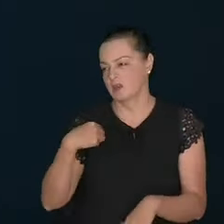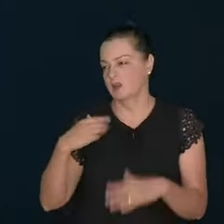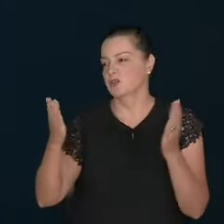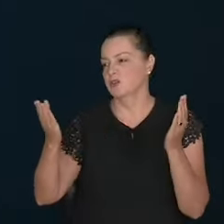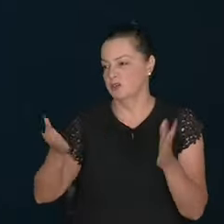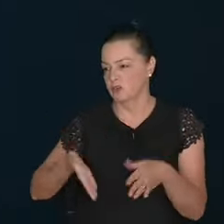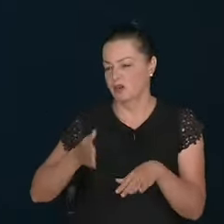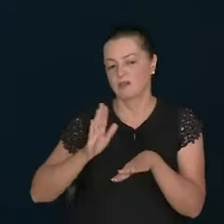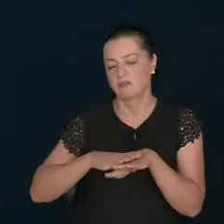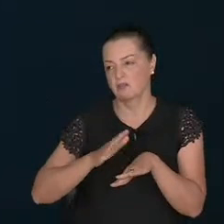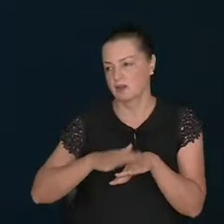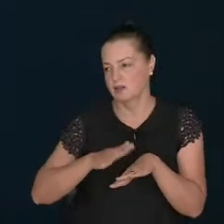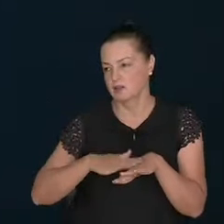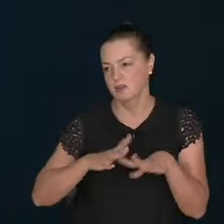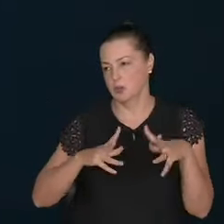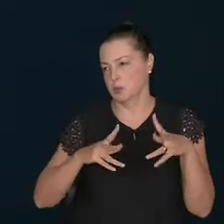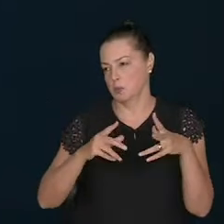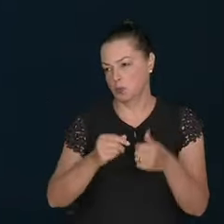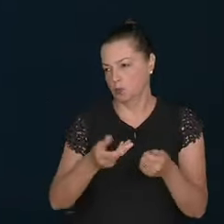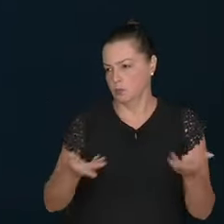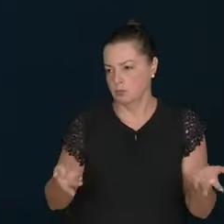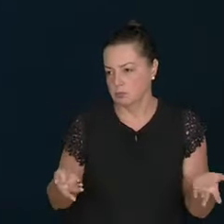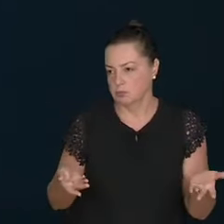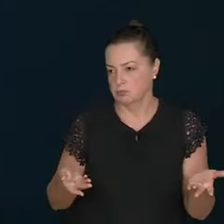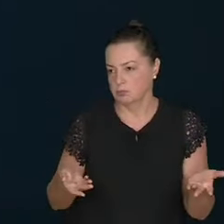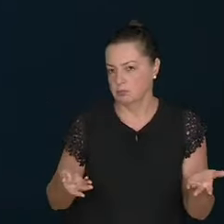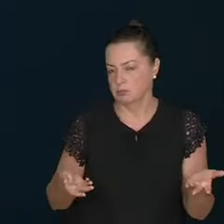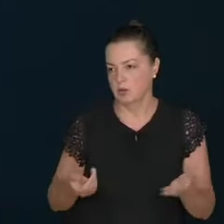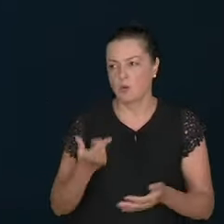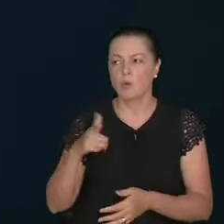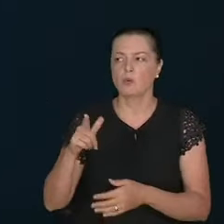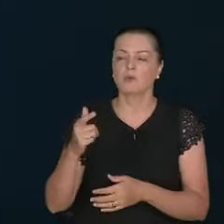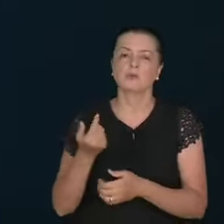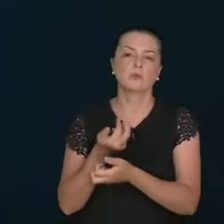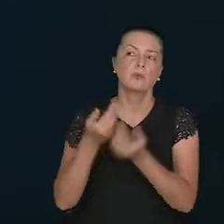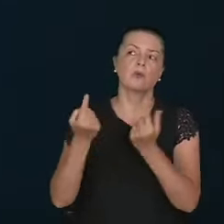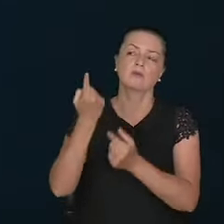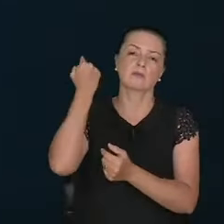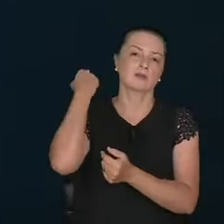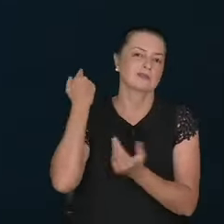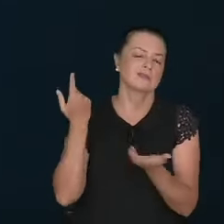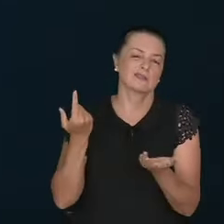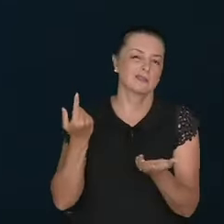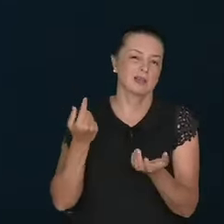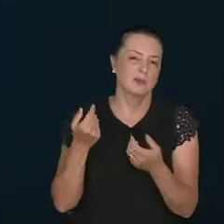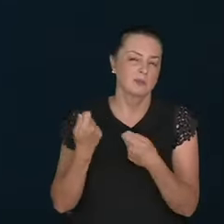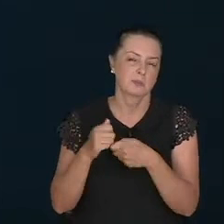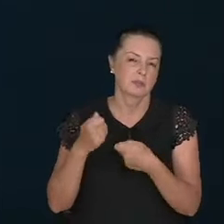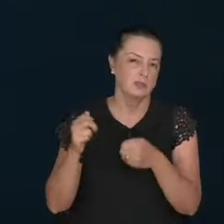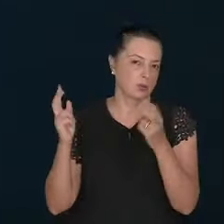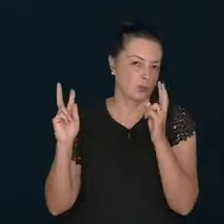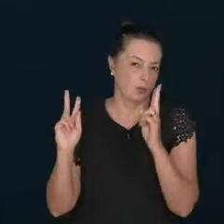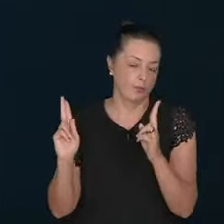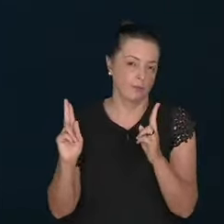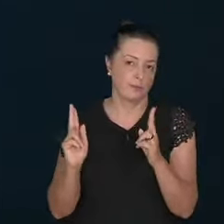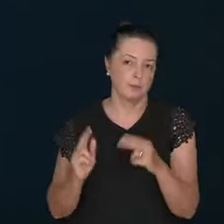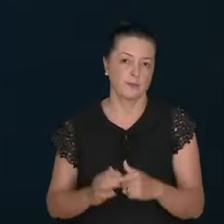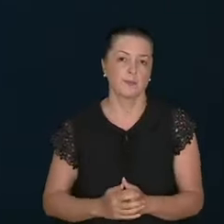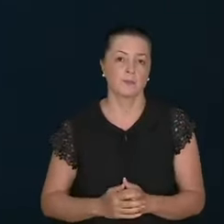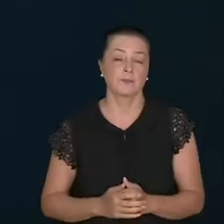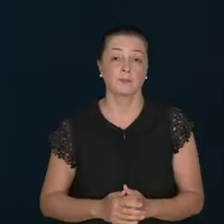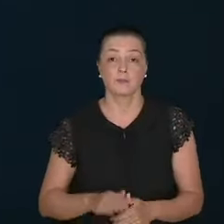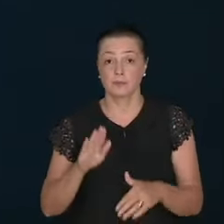a lot. I don't need to do more than what I used to do before. Because what I do today is a lot. The worst is that